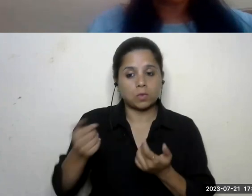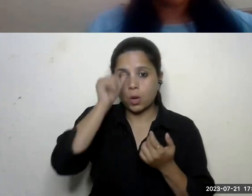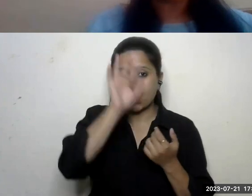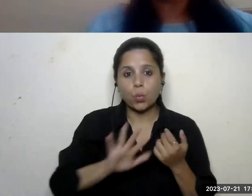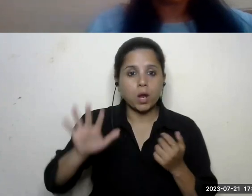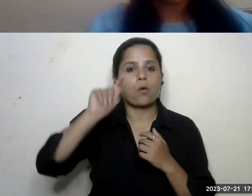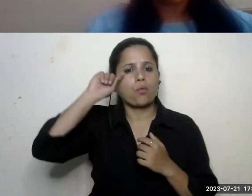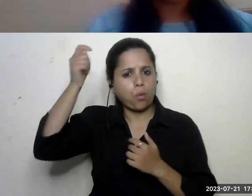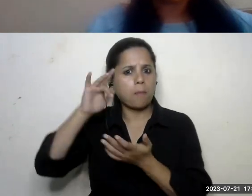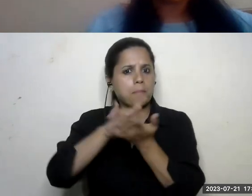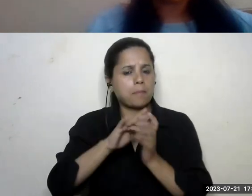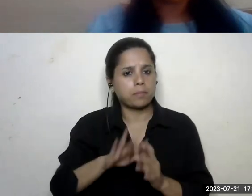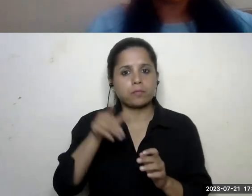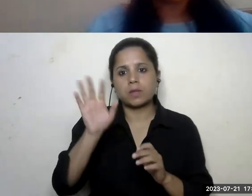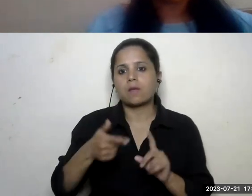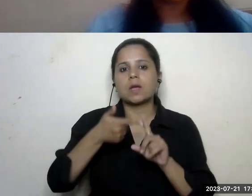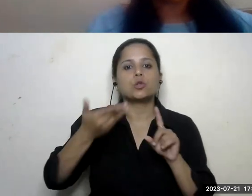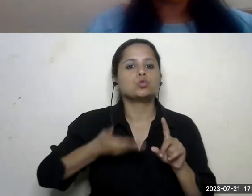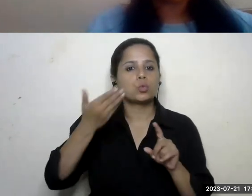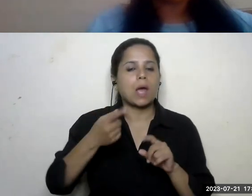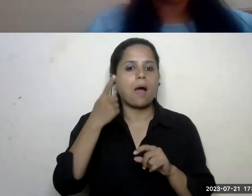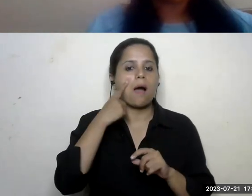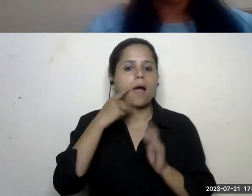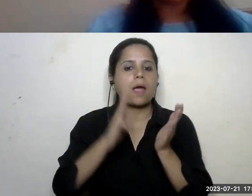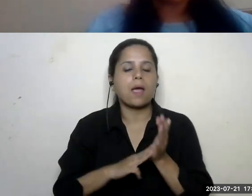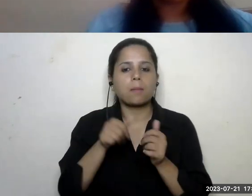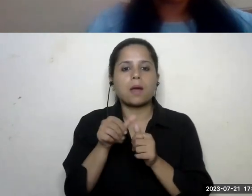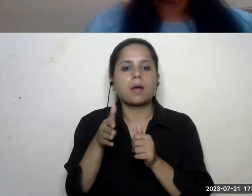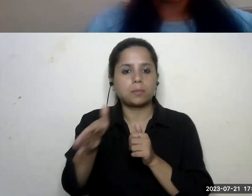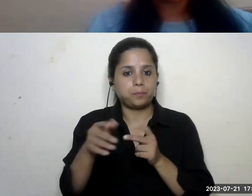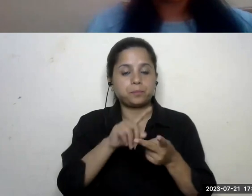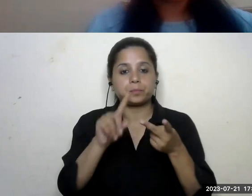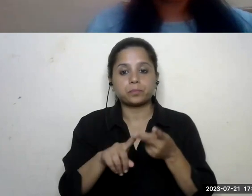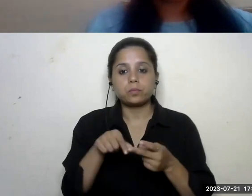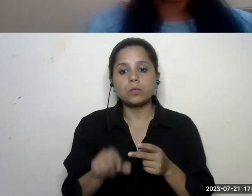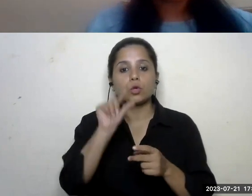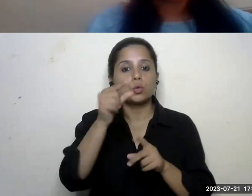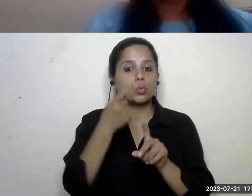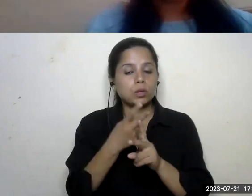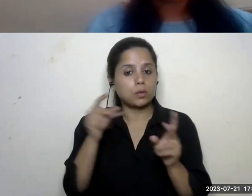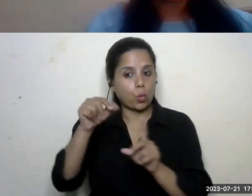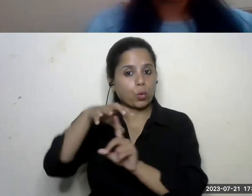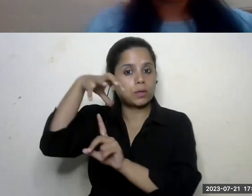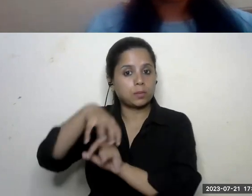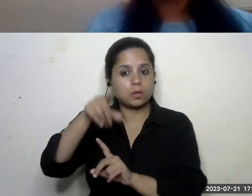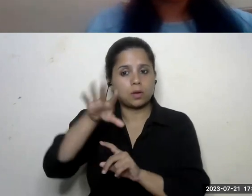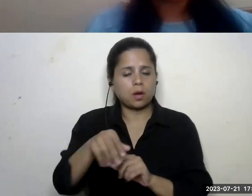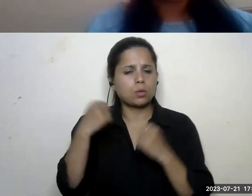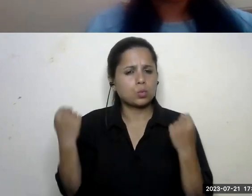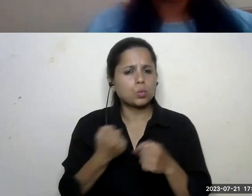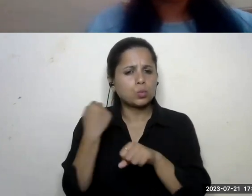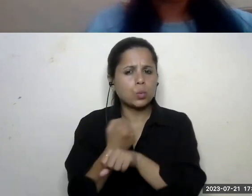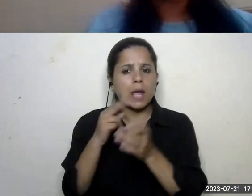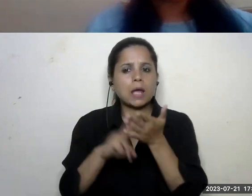she has worked as a trainer with iam andabad and the us state department she works extensively with